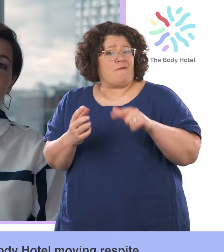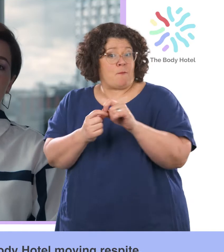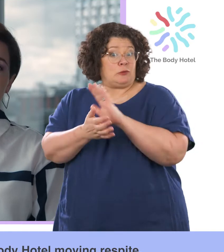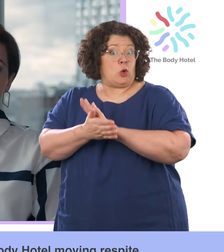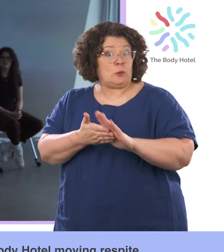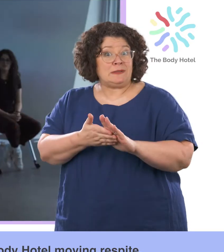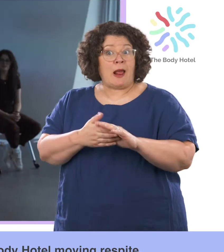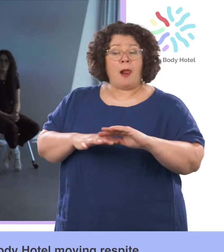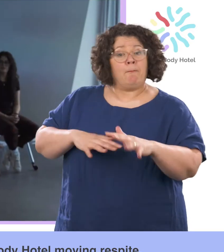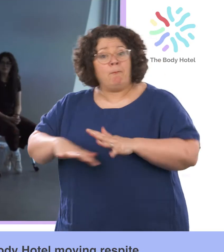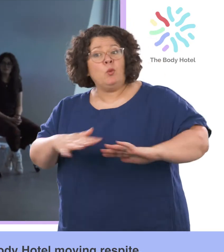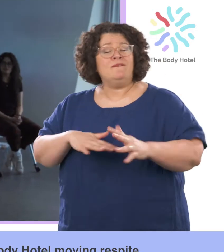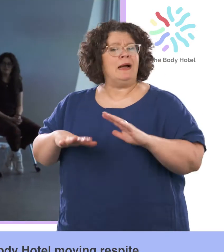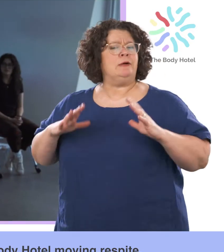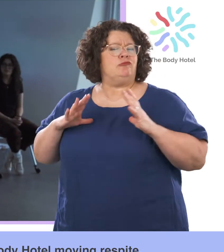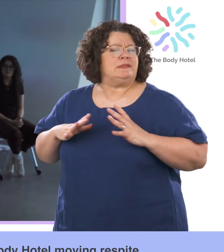Moving Respite.